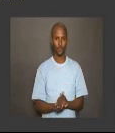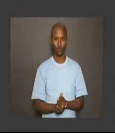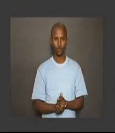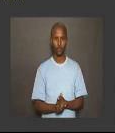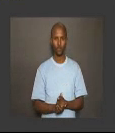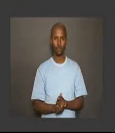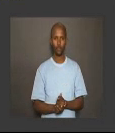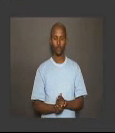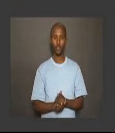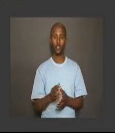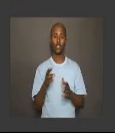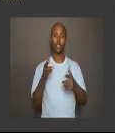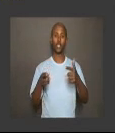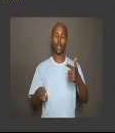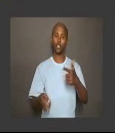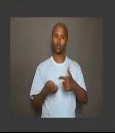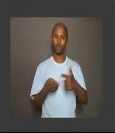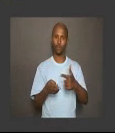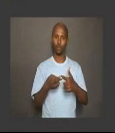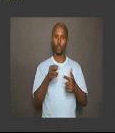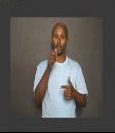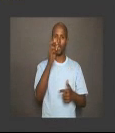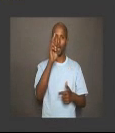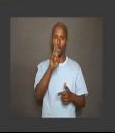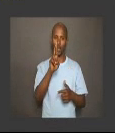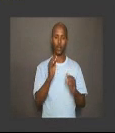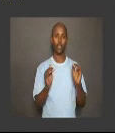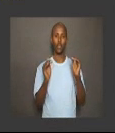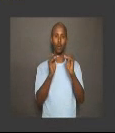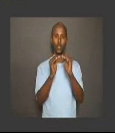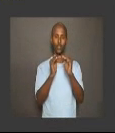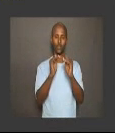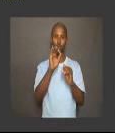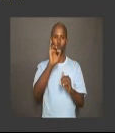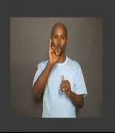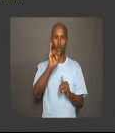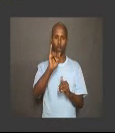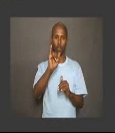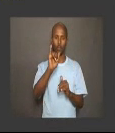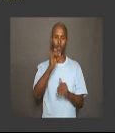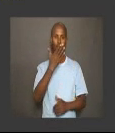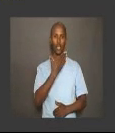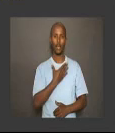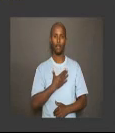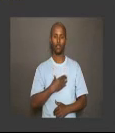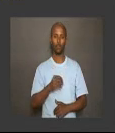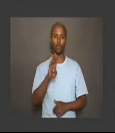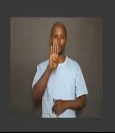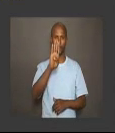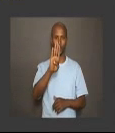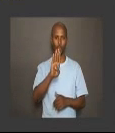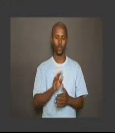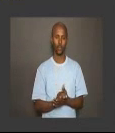The range of R equals Y is an element of B,